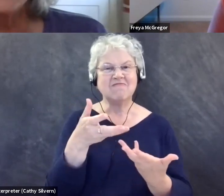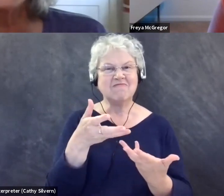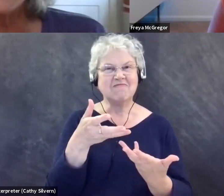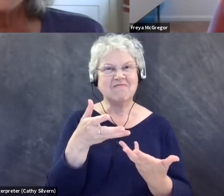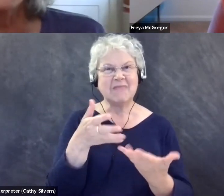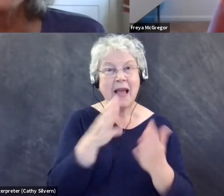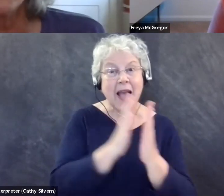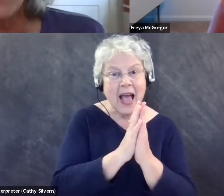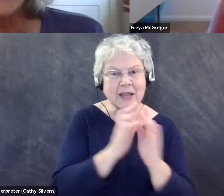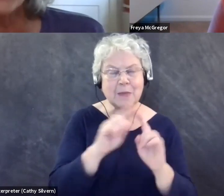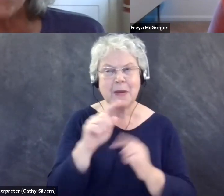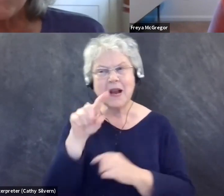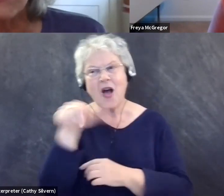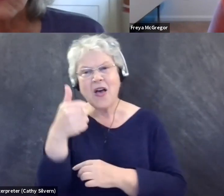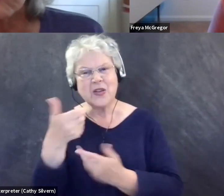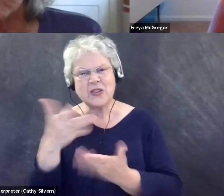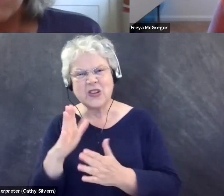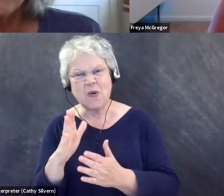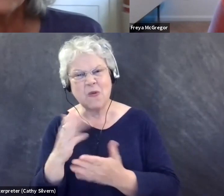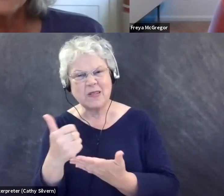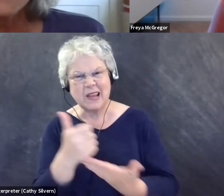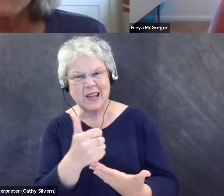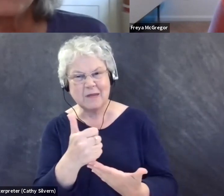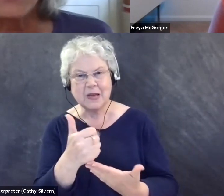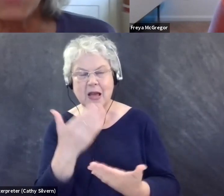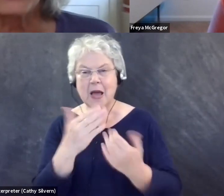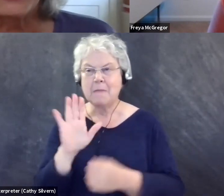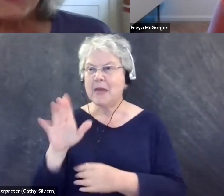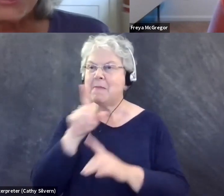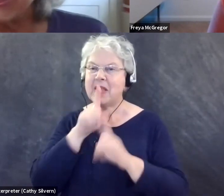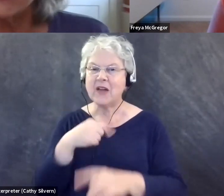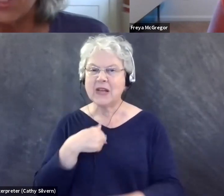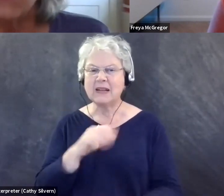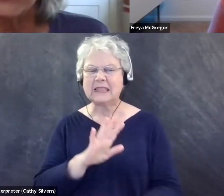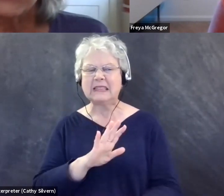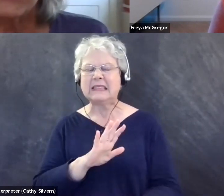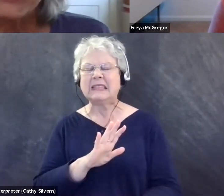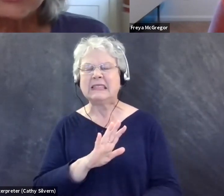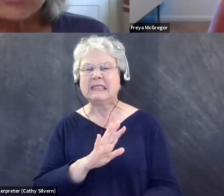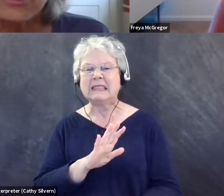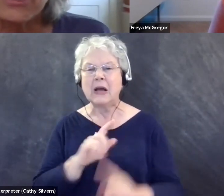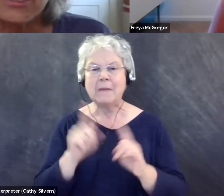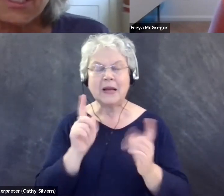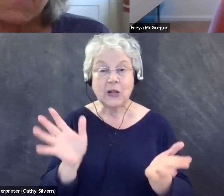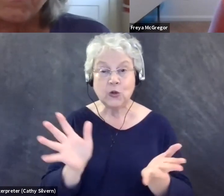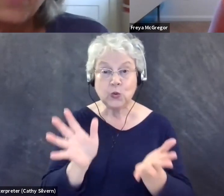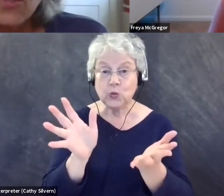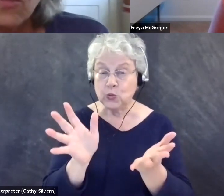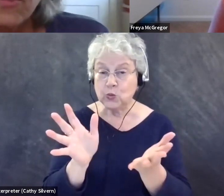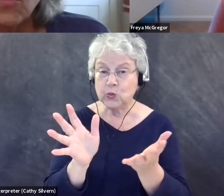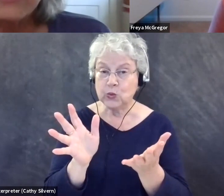I would just say their answer may be a little gruff, but I would encourage, I would encourage the,